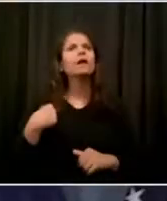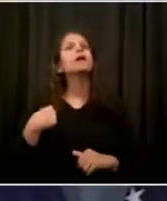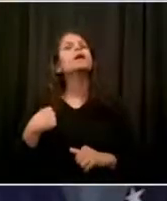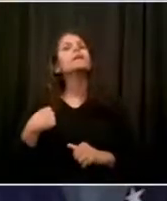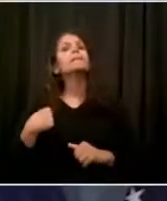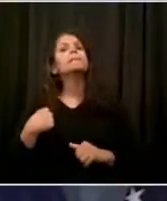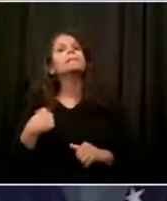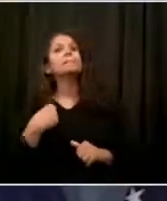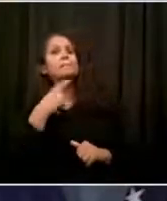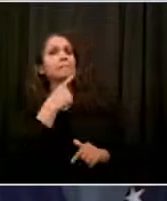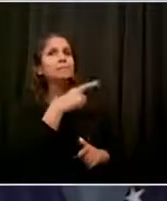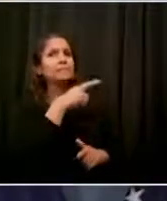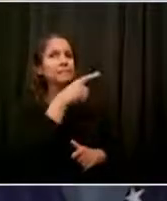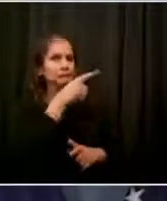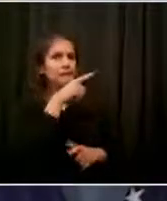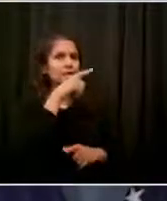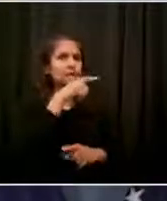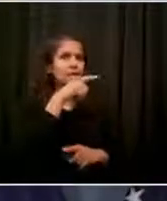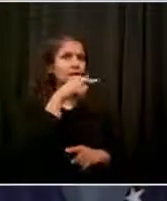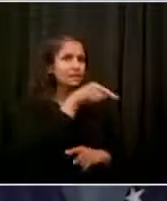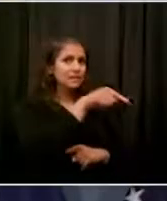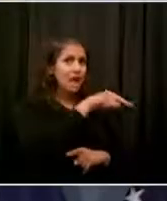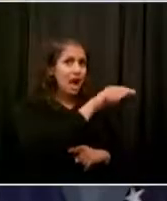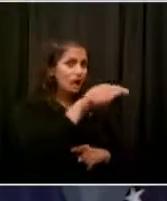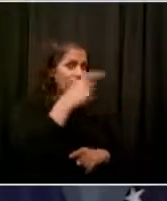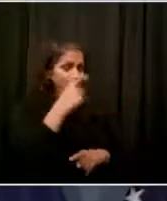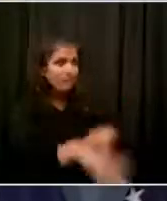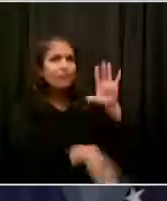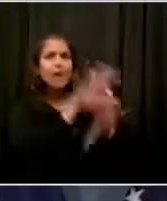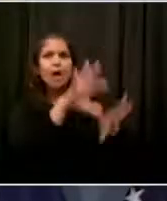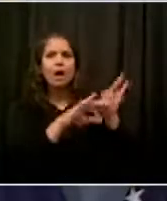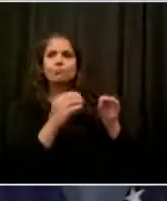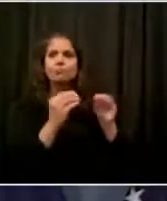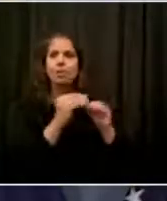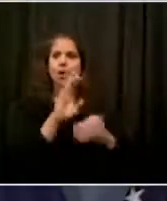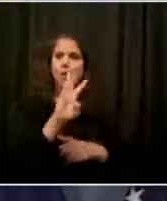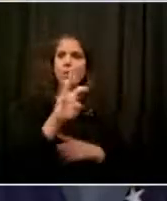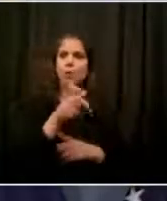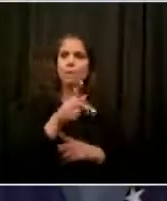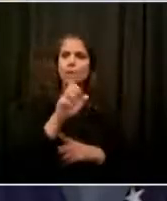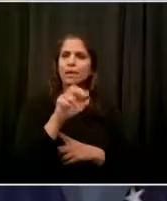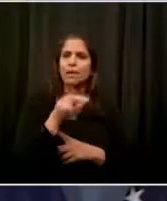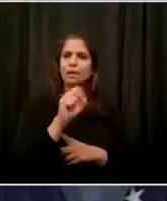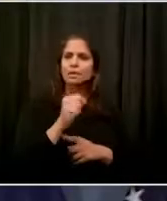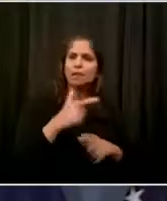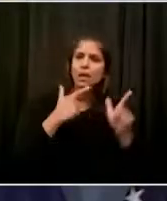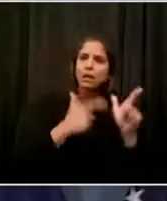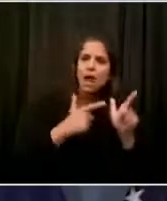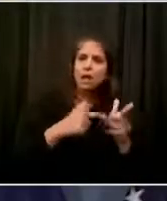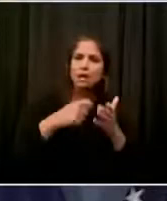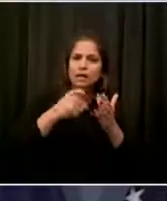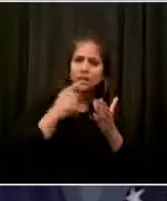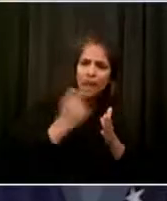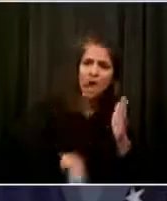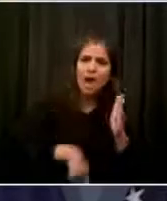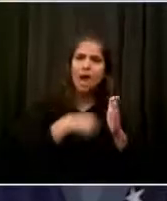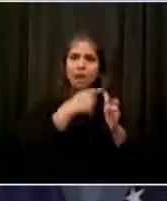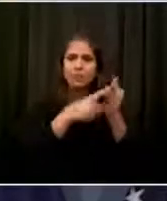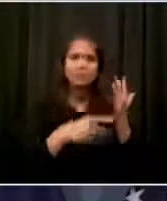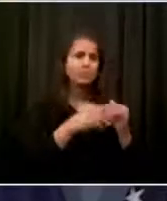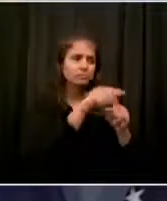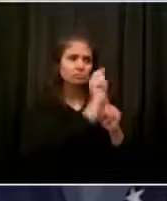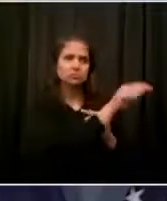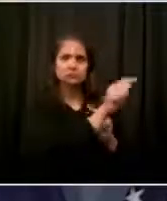that does affect the thinking of those charged with keeping us safe. It's very hard to see all those indicators at once and